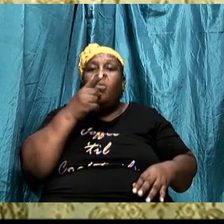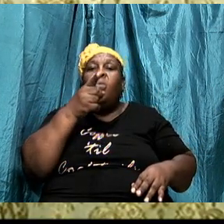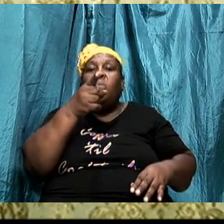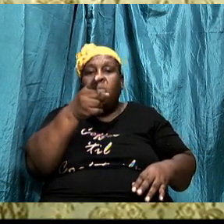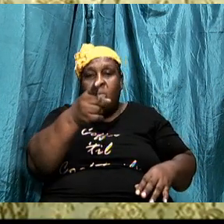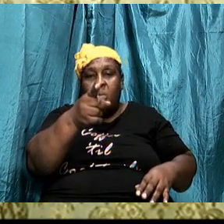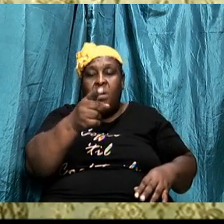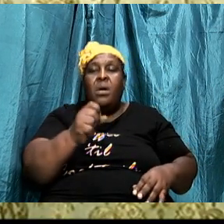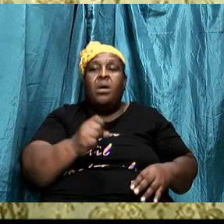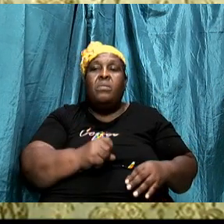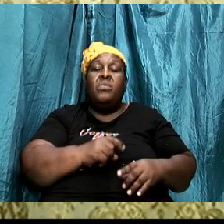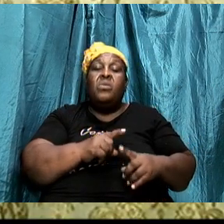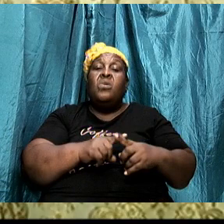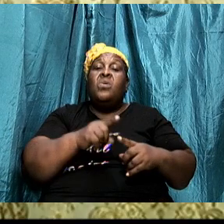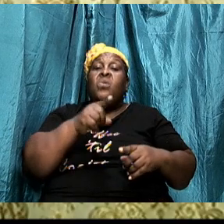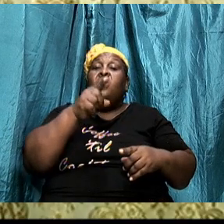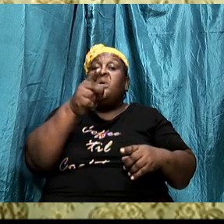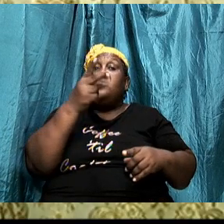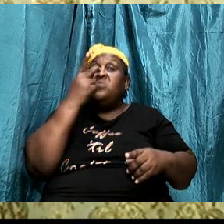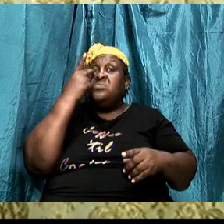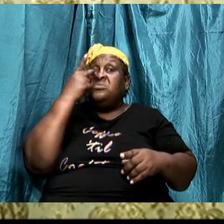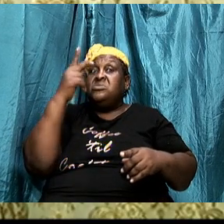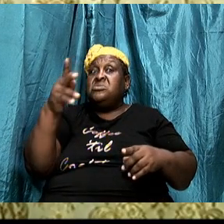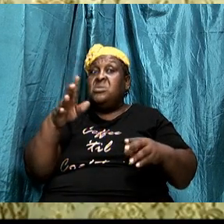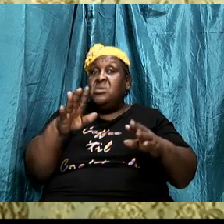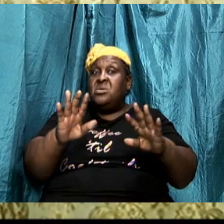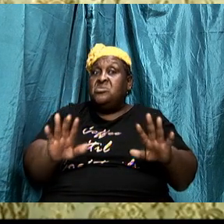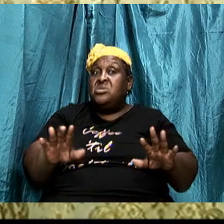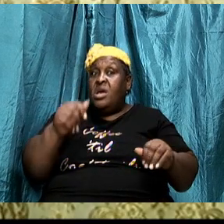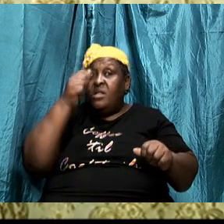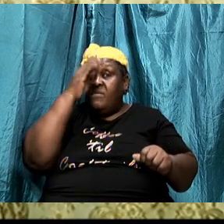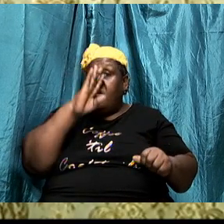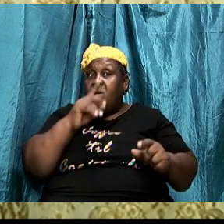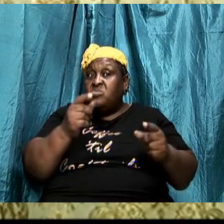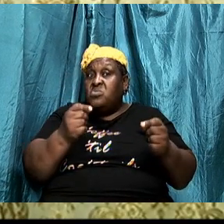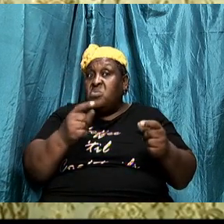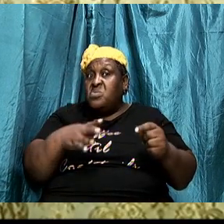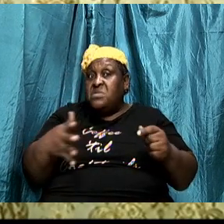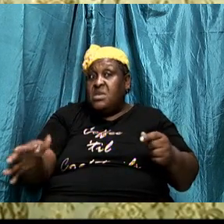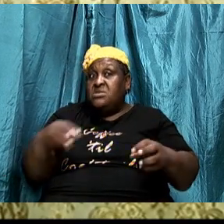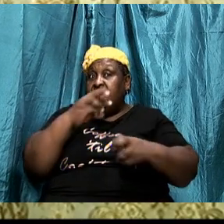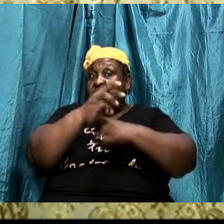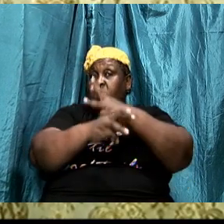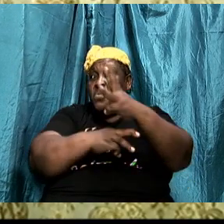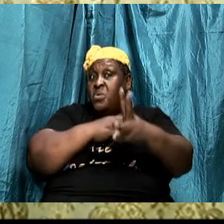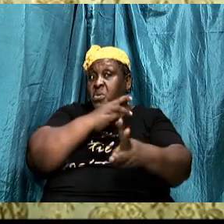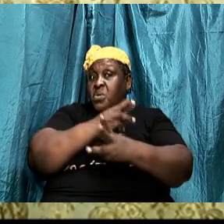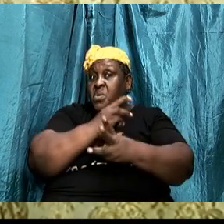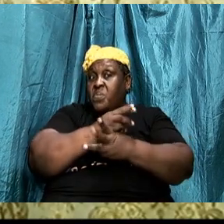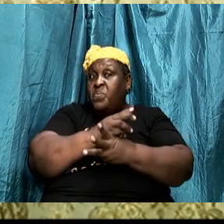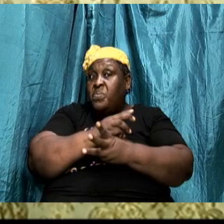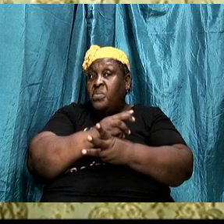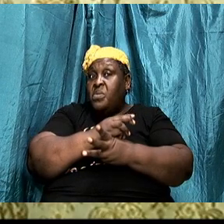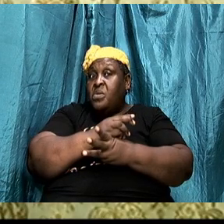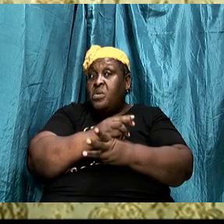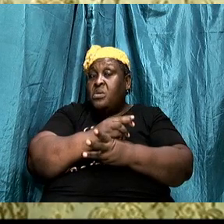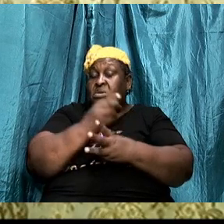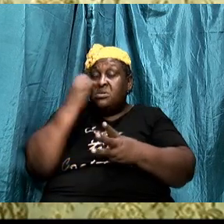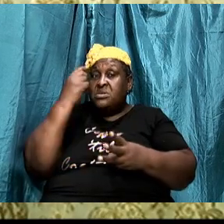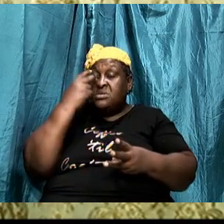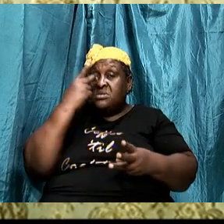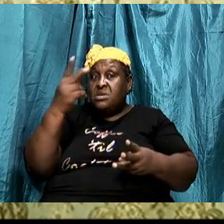God doing the things of the world when you see a child of God that is not satisfied